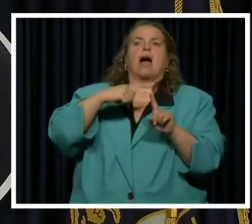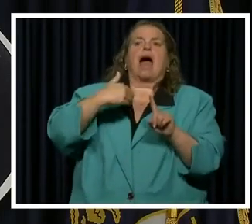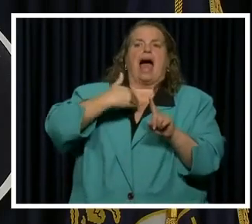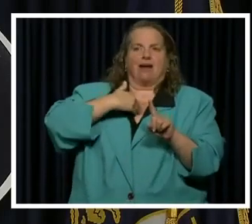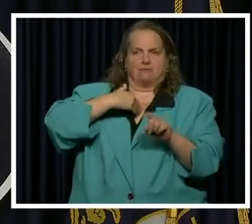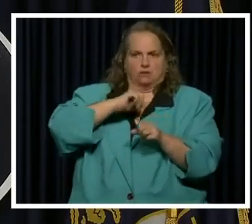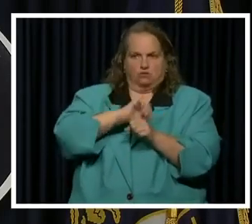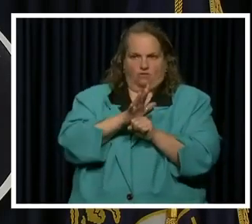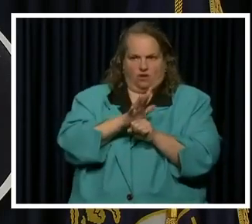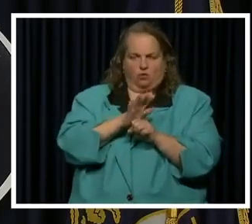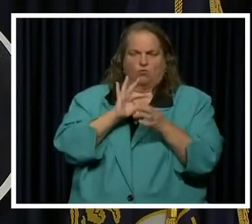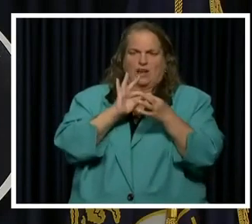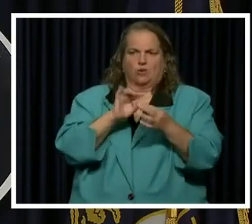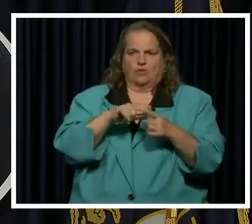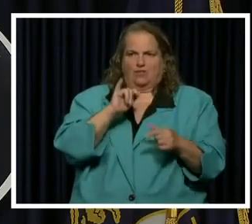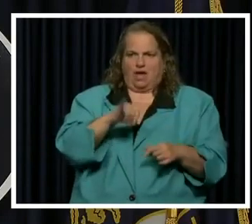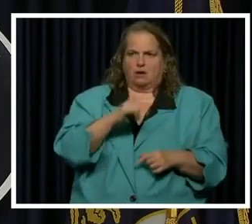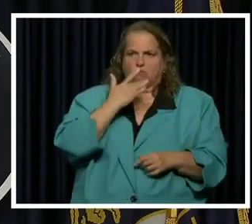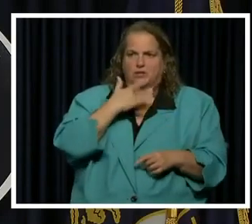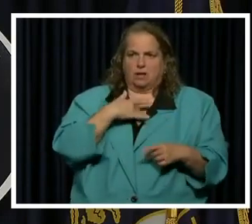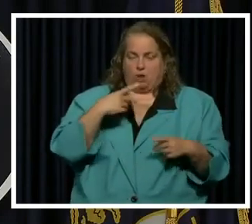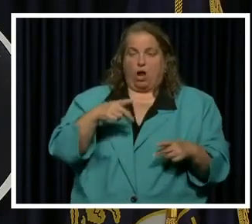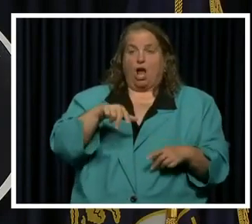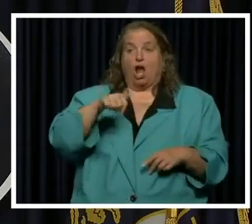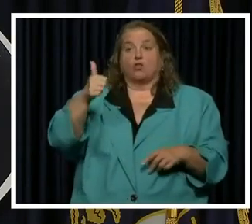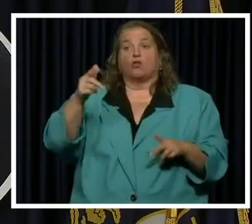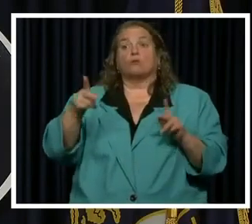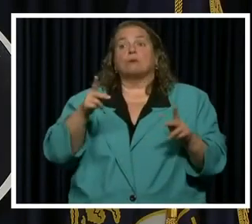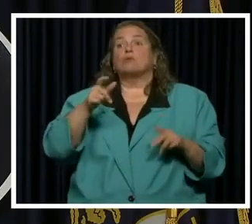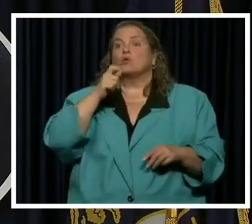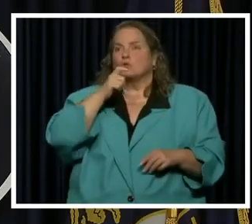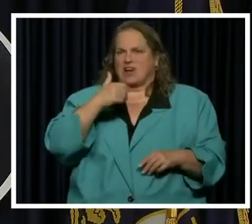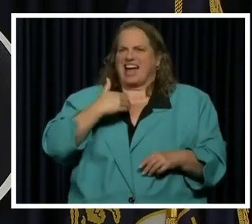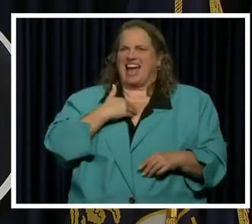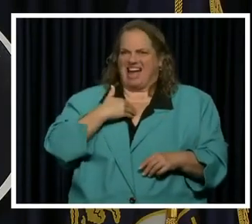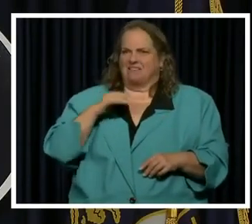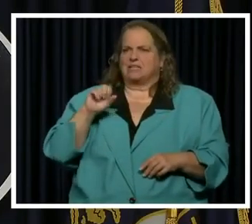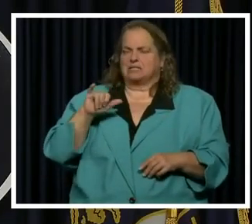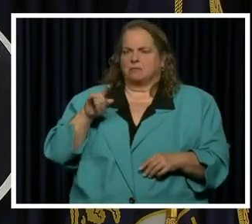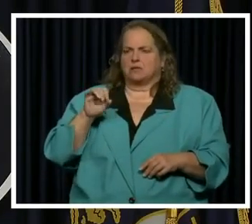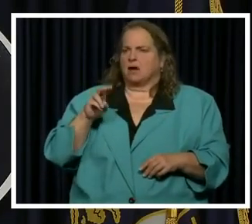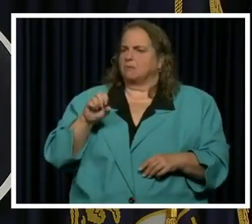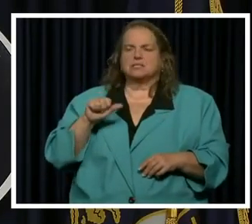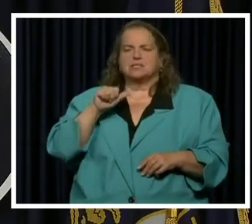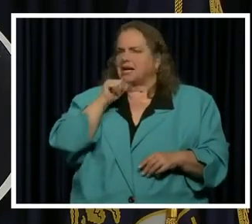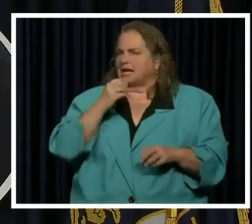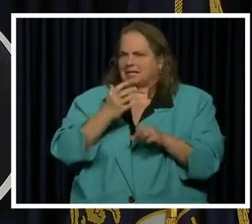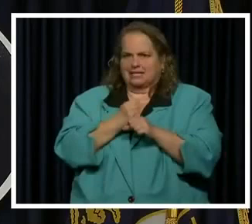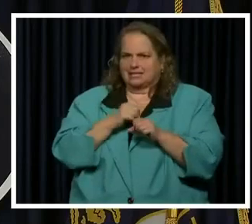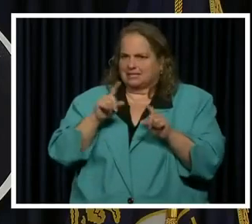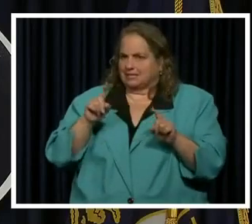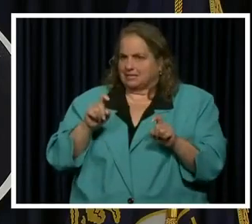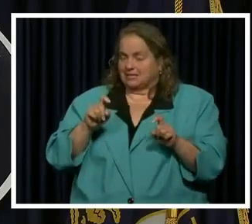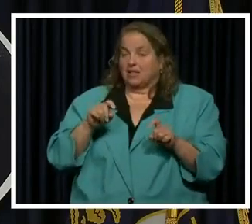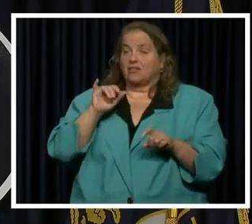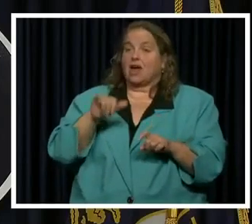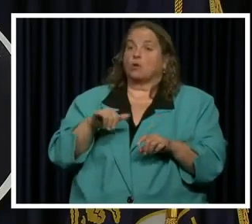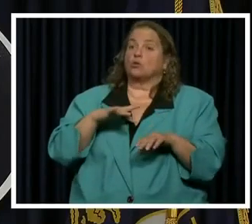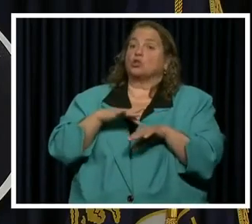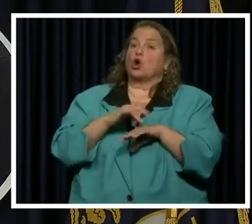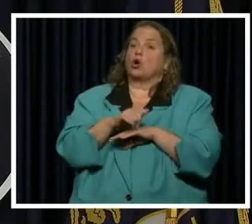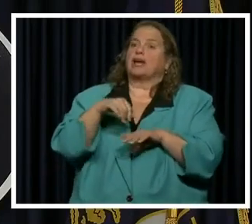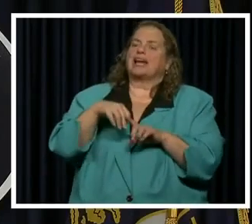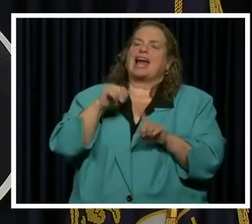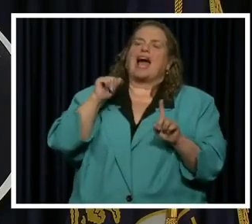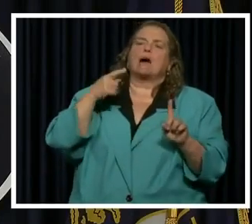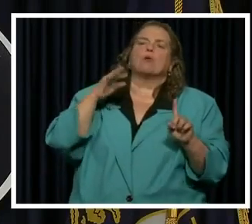that birthday party and there were other people who had symptoms but who did not get tested. Now this was as I understand it earlier in April when testing